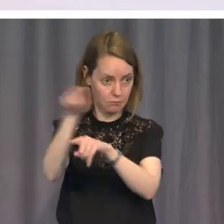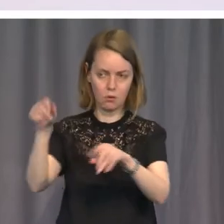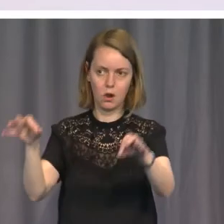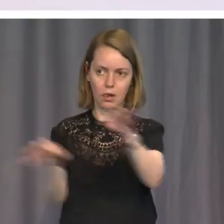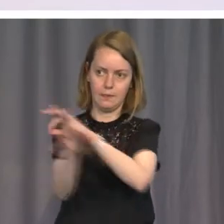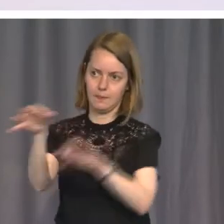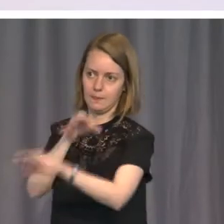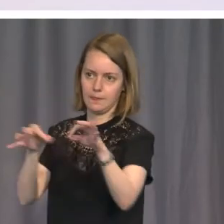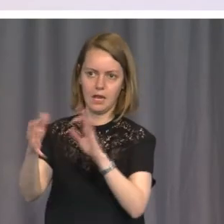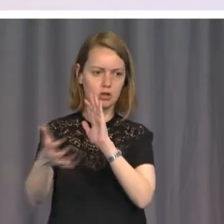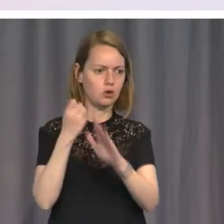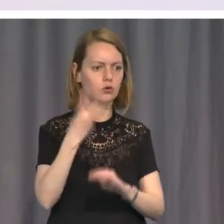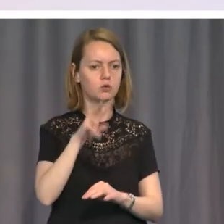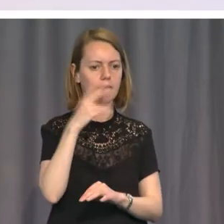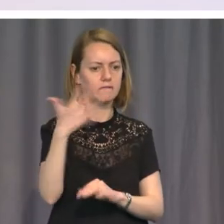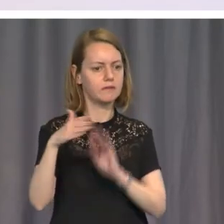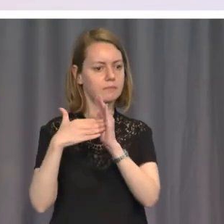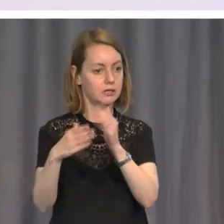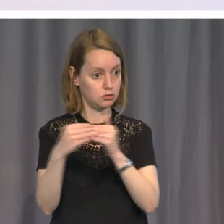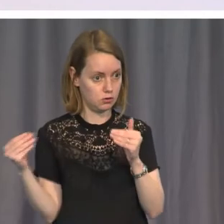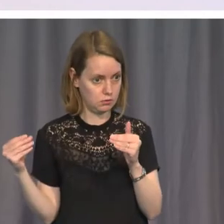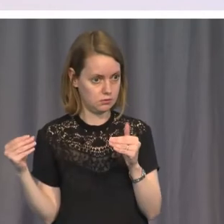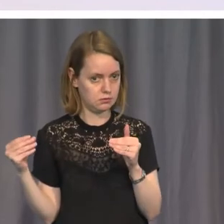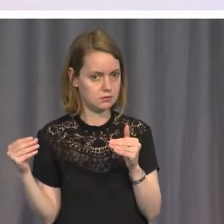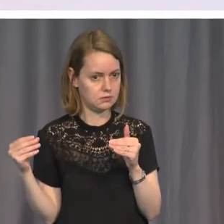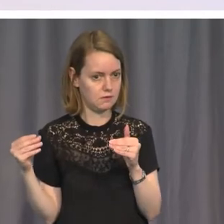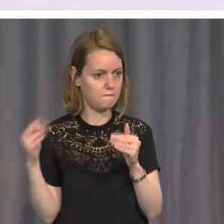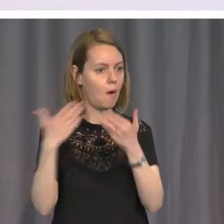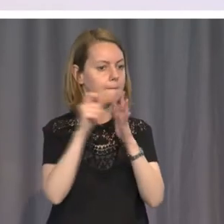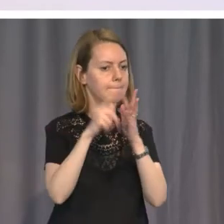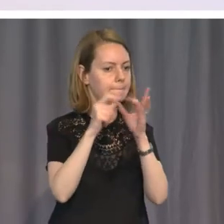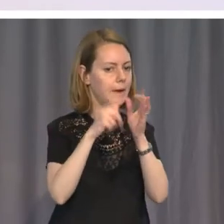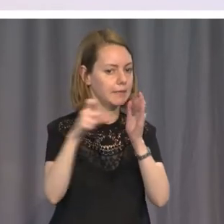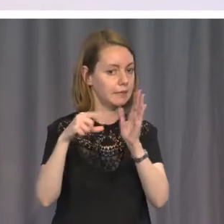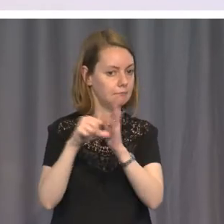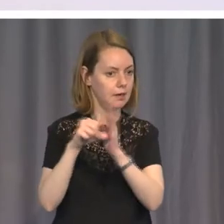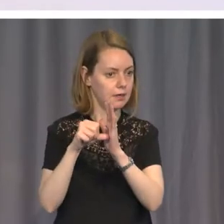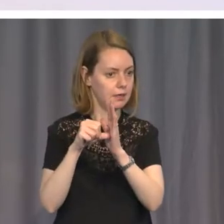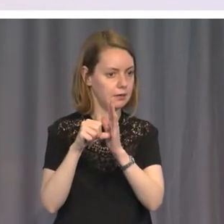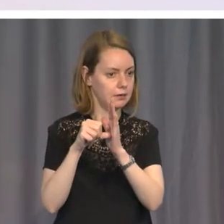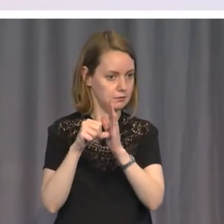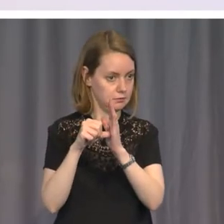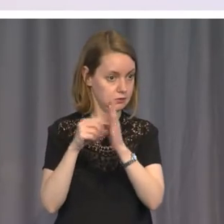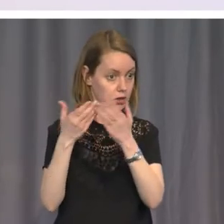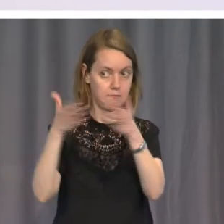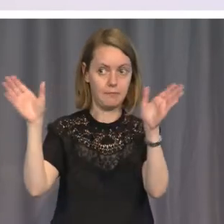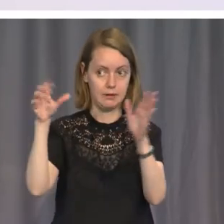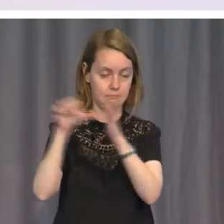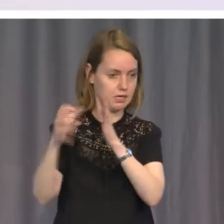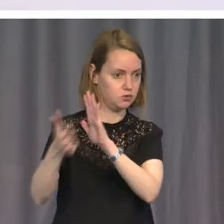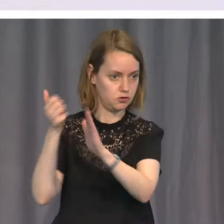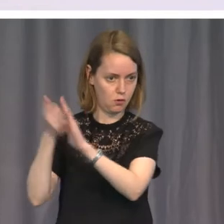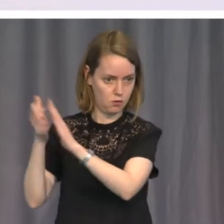steal $250 million of public money. And when he reported